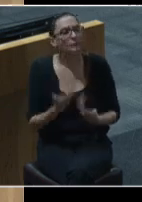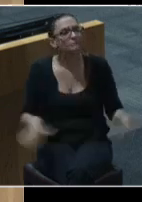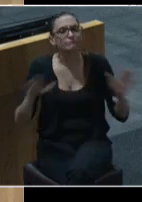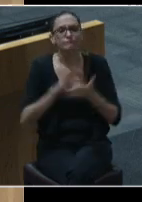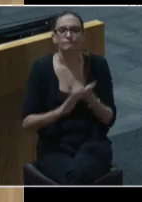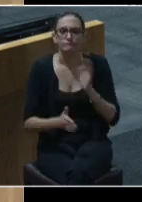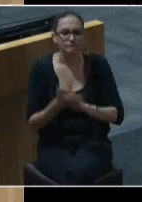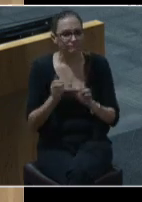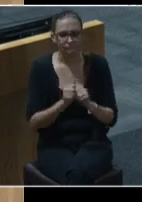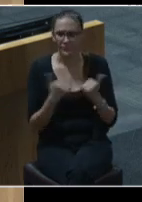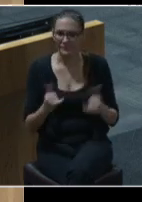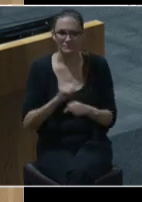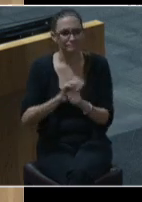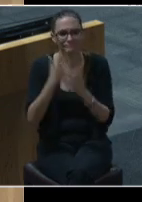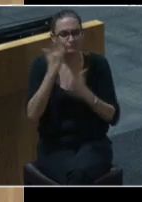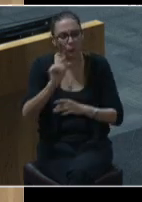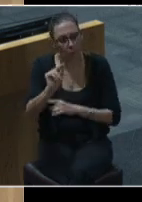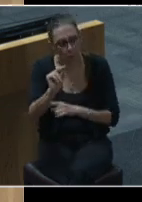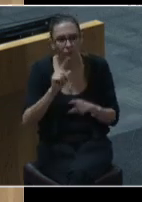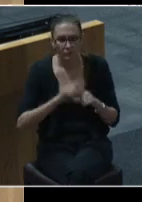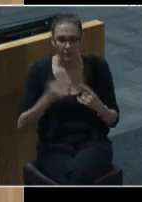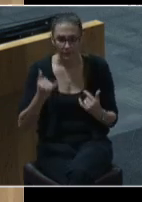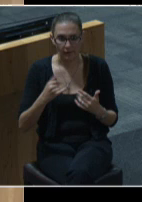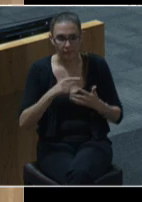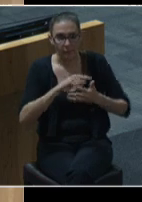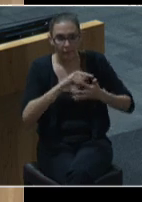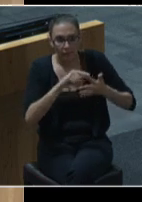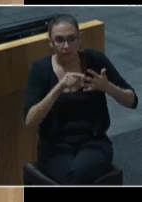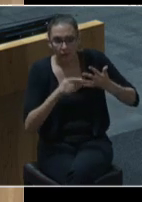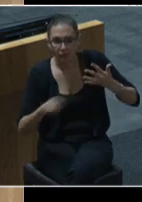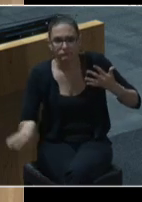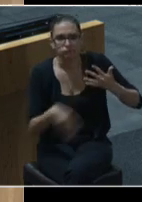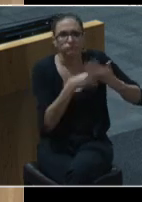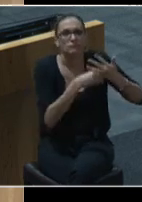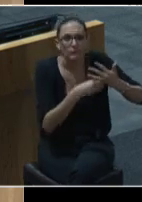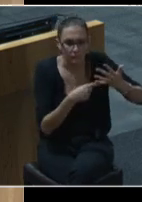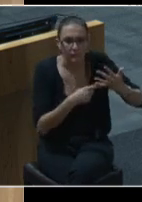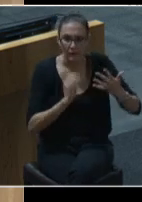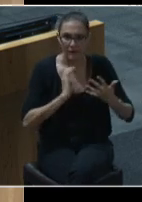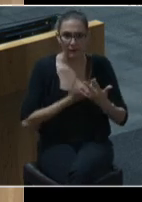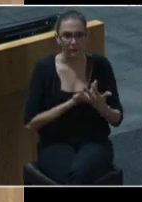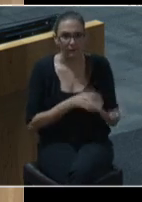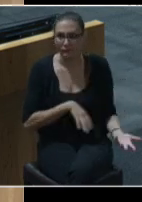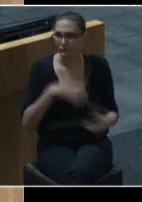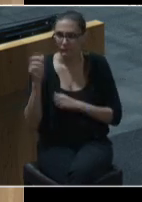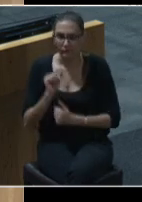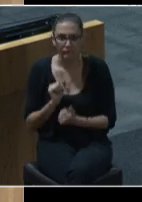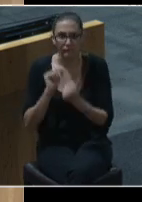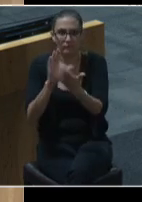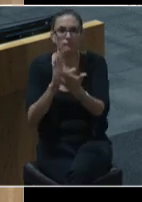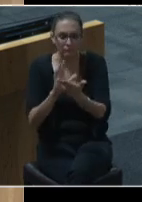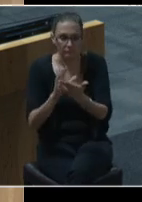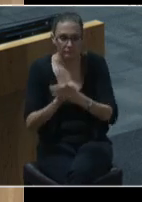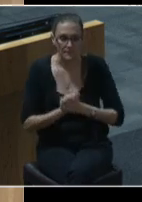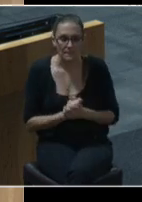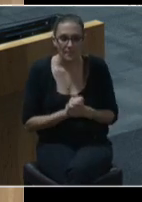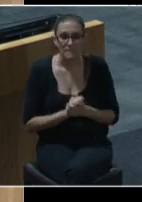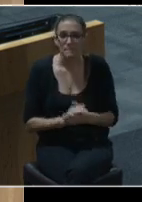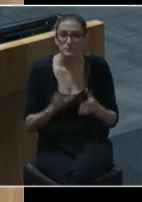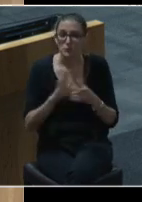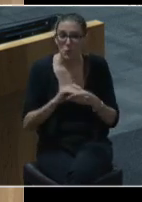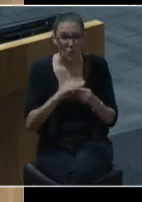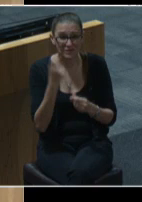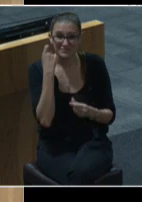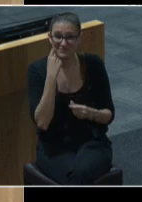health crisis we can now add global pandemic to the list of crises our city has had to face the stories you have just